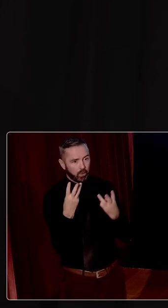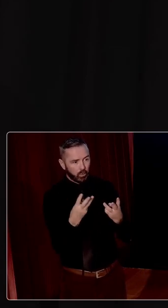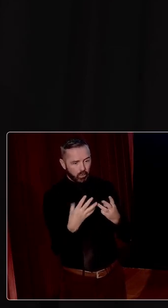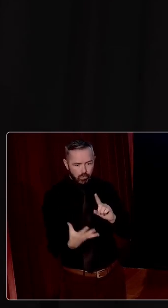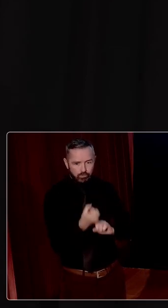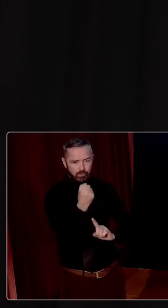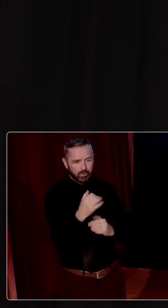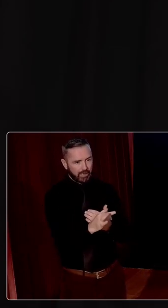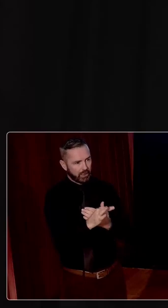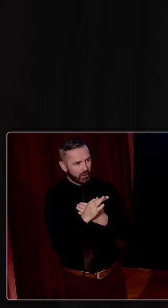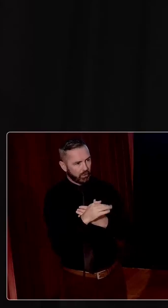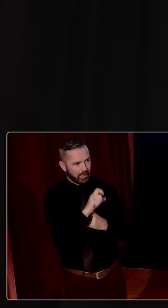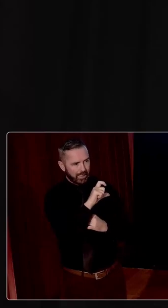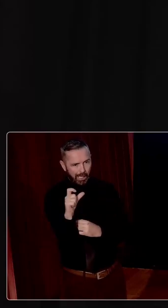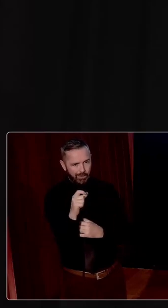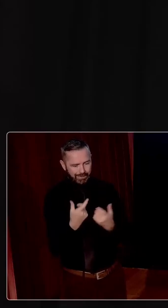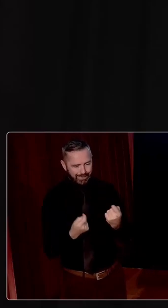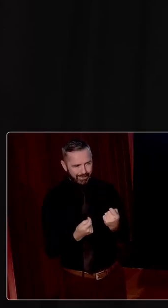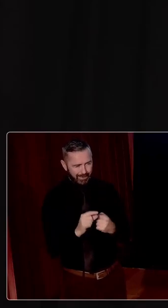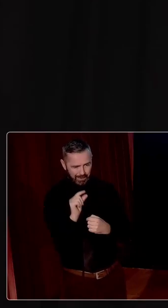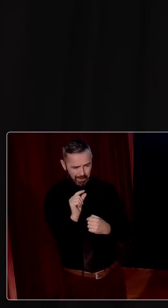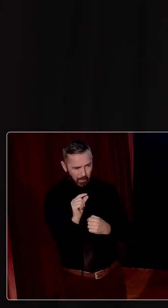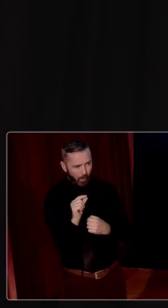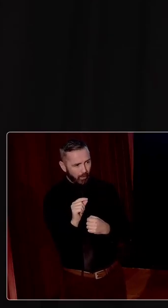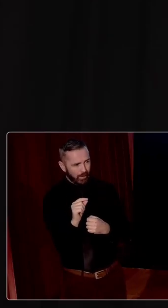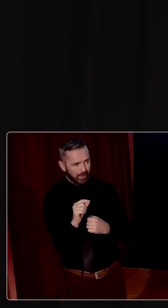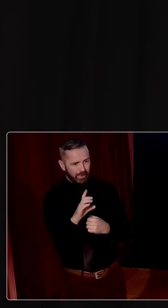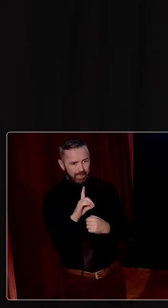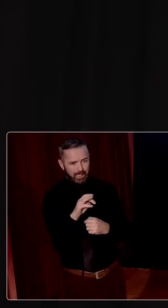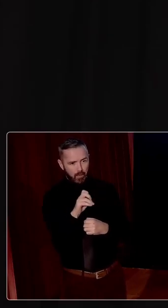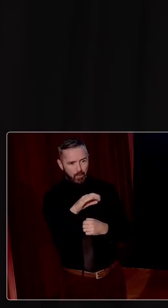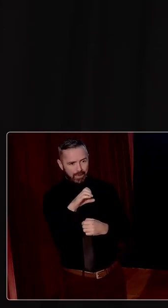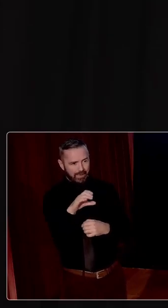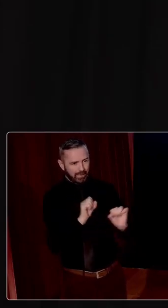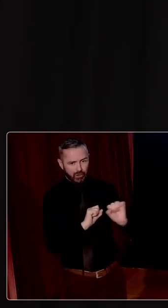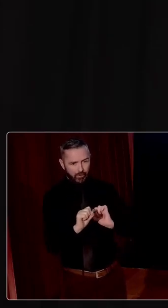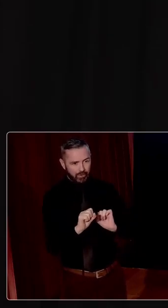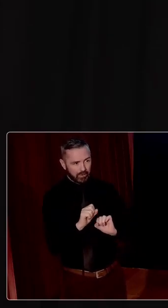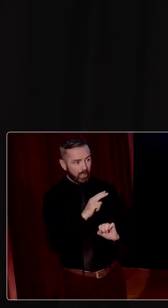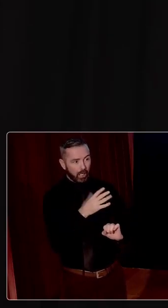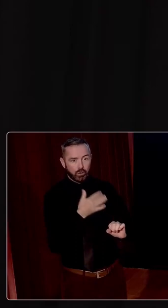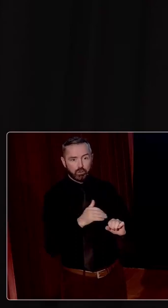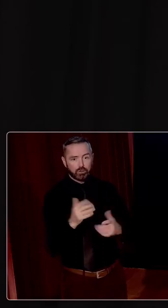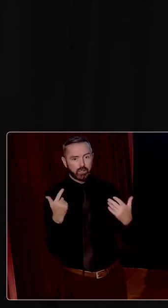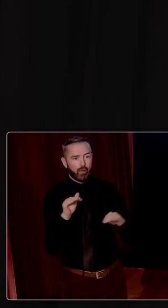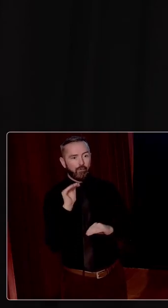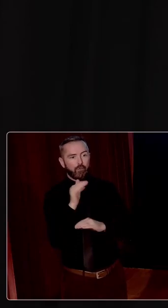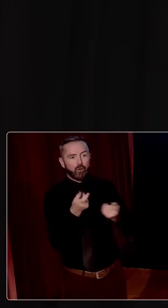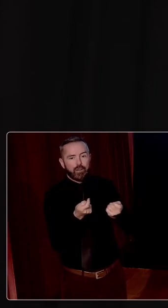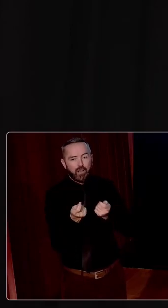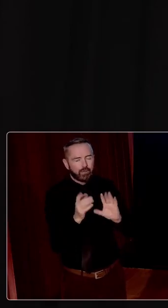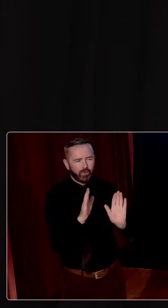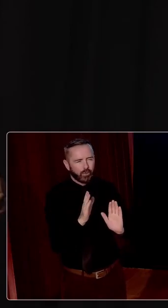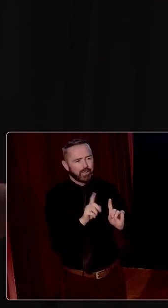council seat. And that's a tiny, tiny diplomatic service. But I don't want to say it's just foreign affairs because it's all